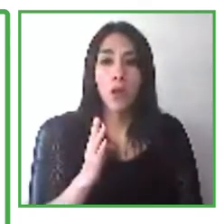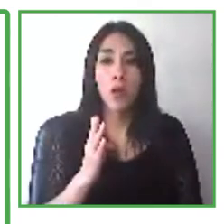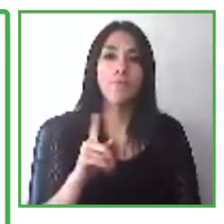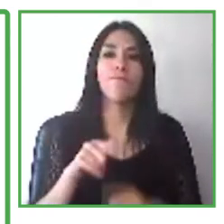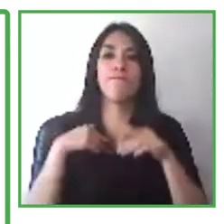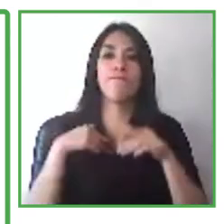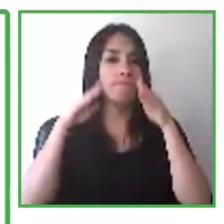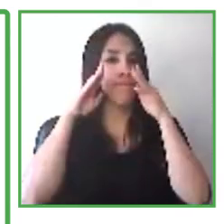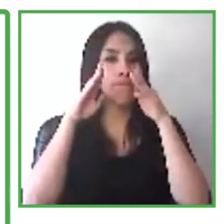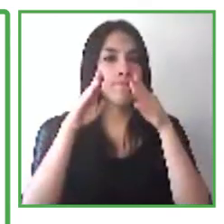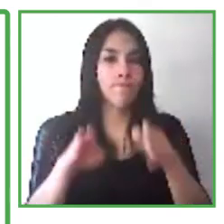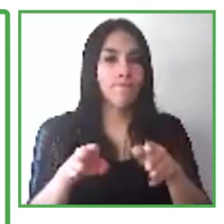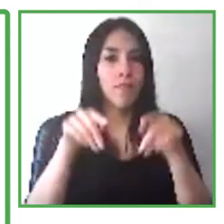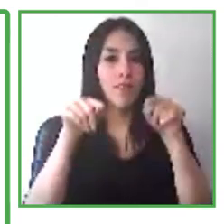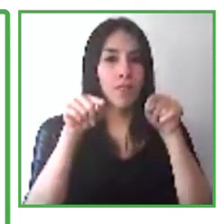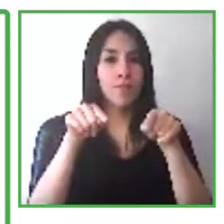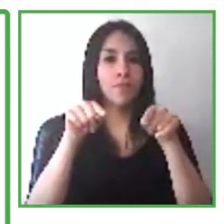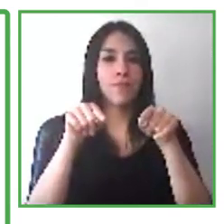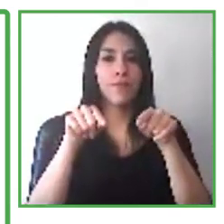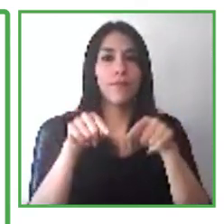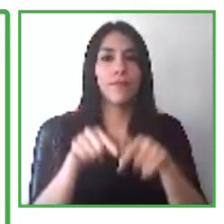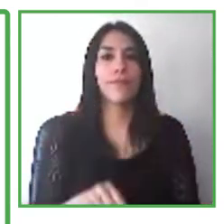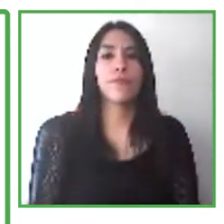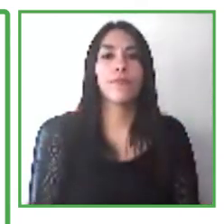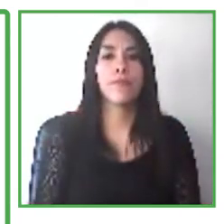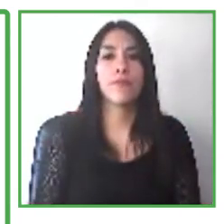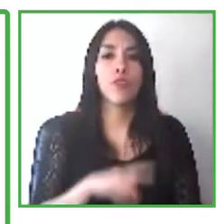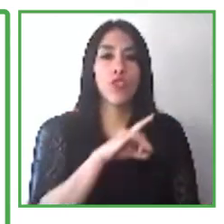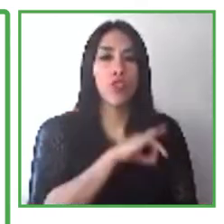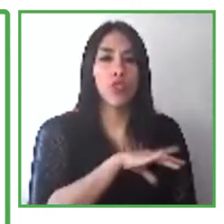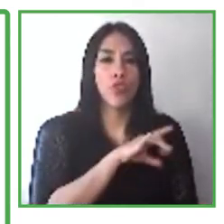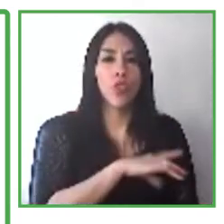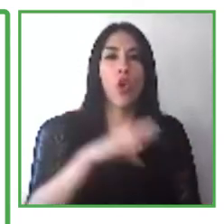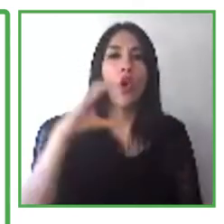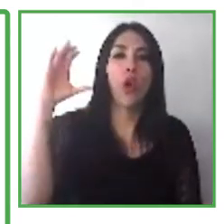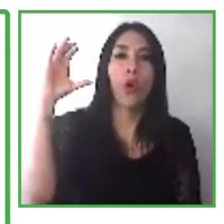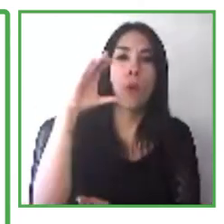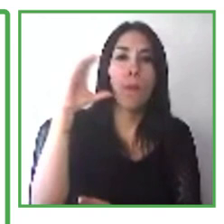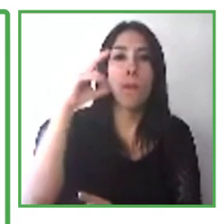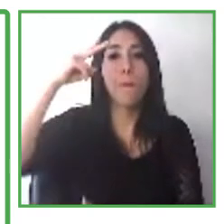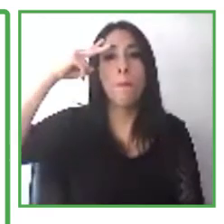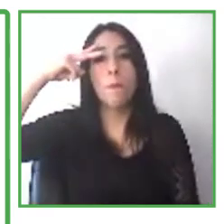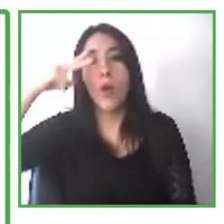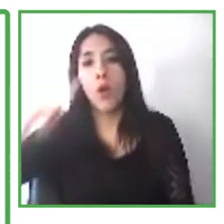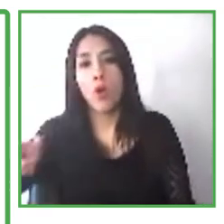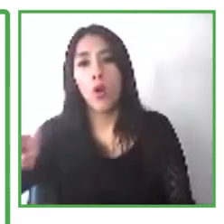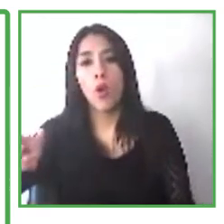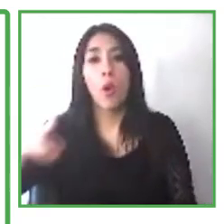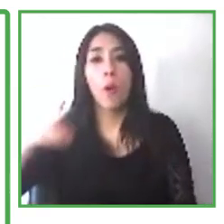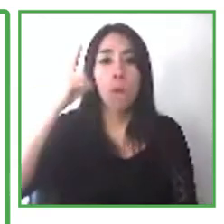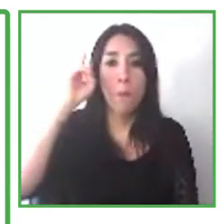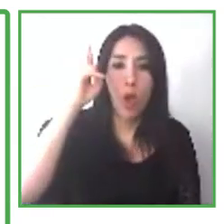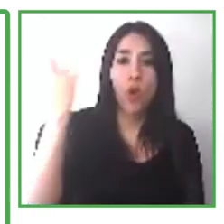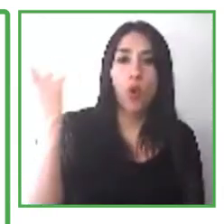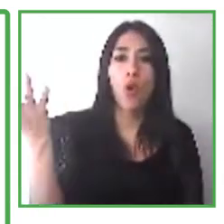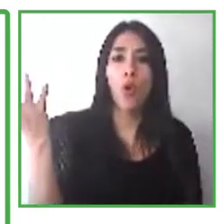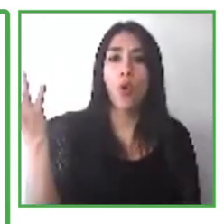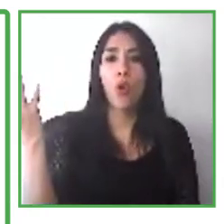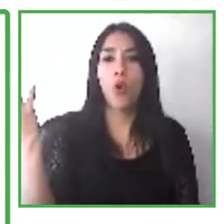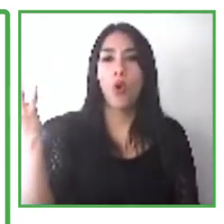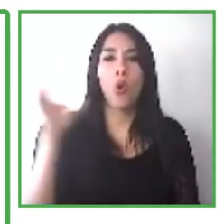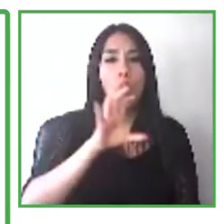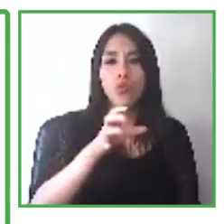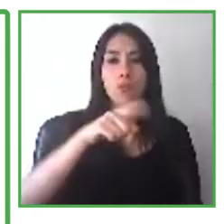people with disabilities, and Peru, seven countries in total for the 2021 year. Also in this year,